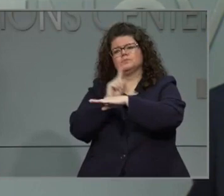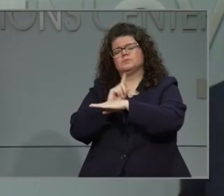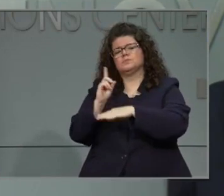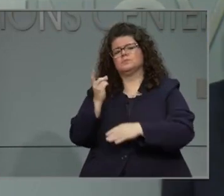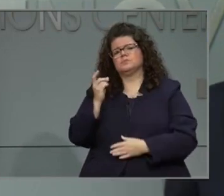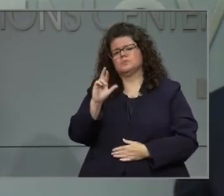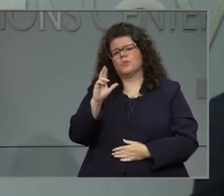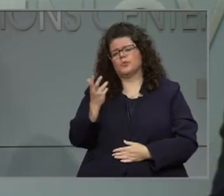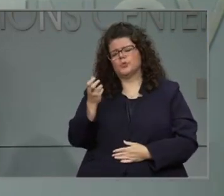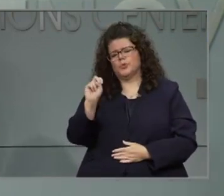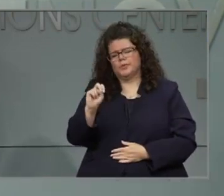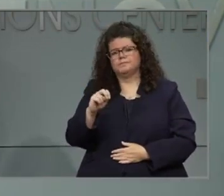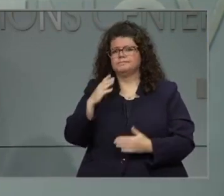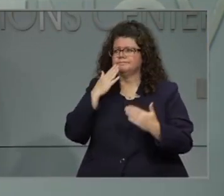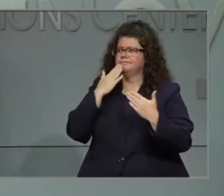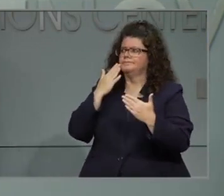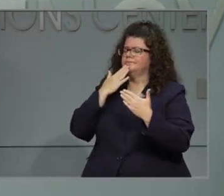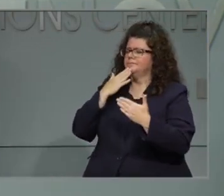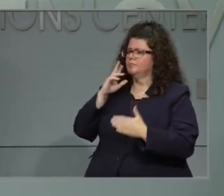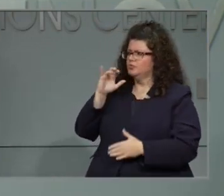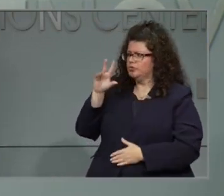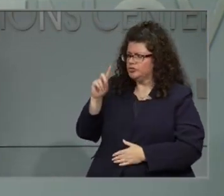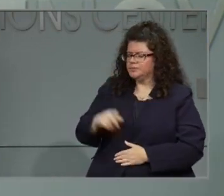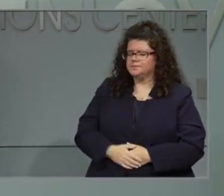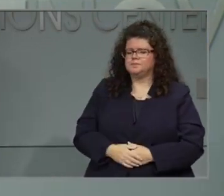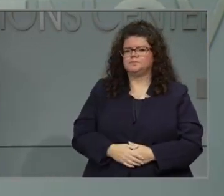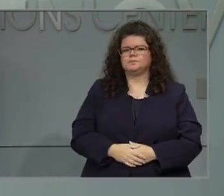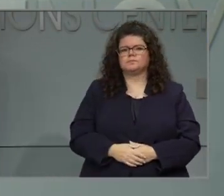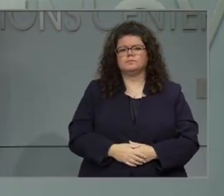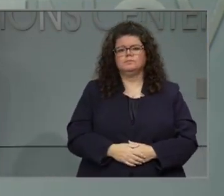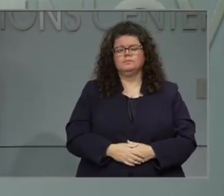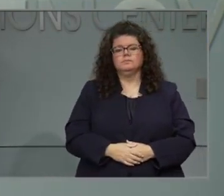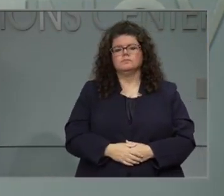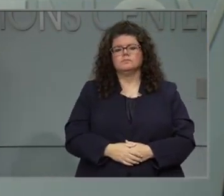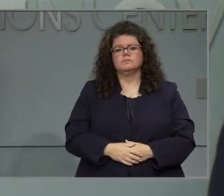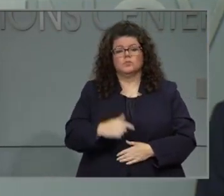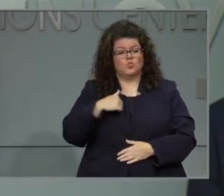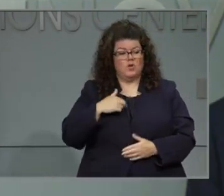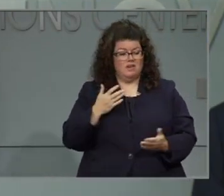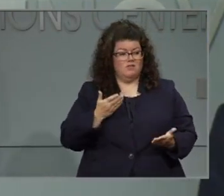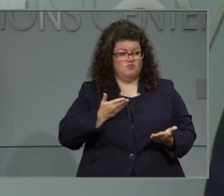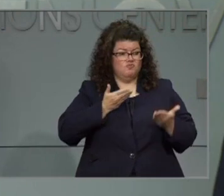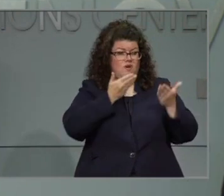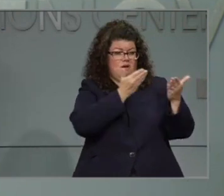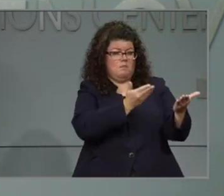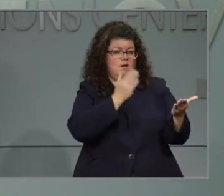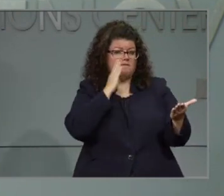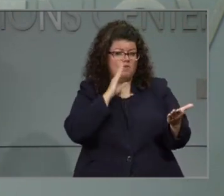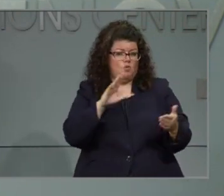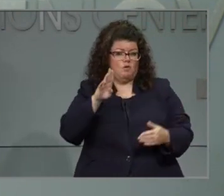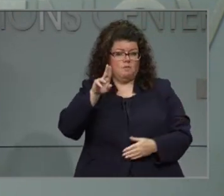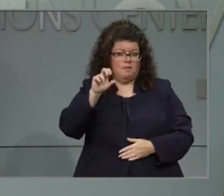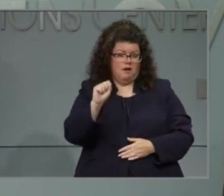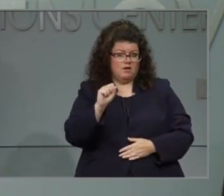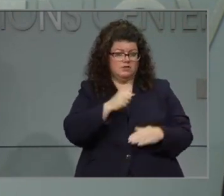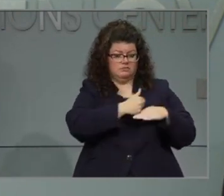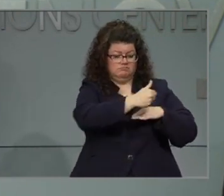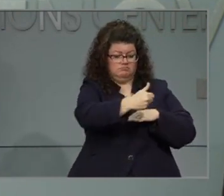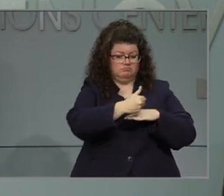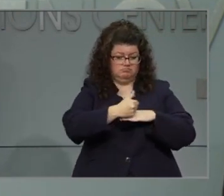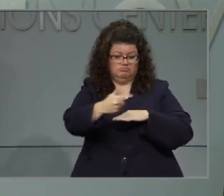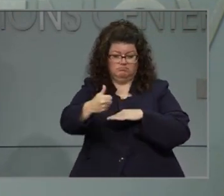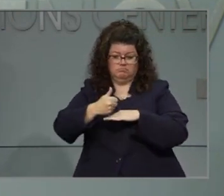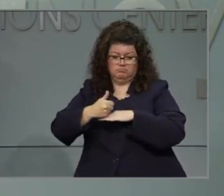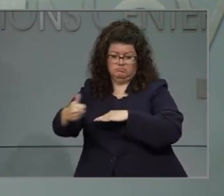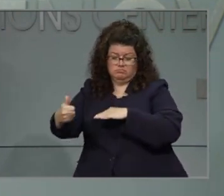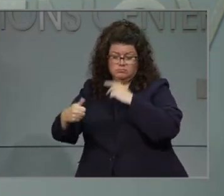Thanks, Richard. So as far as our recommendations for buses, we are still recommending to districts,